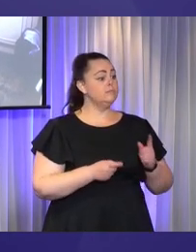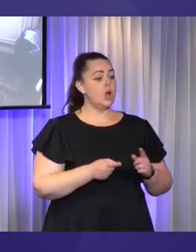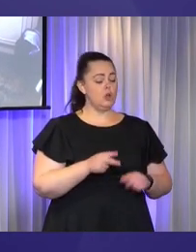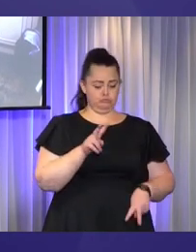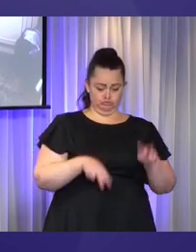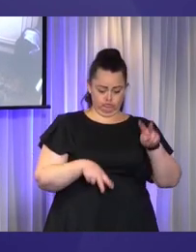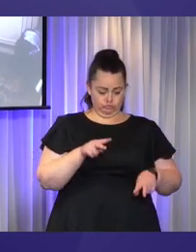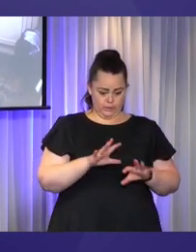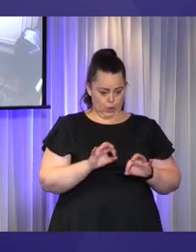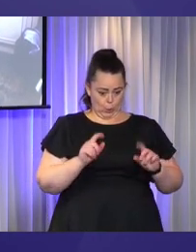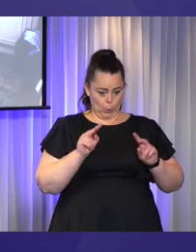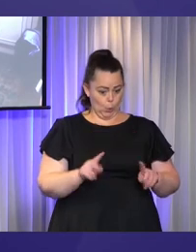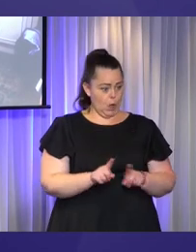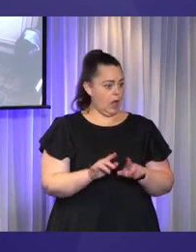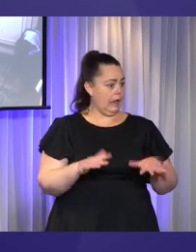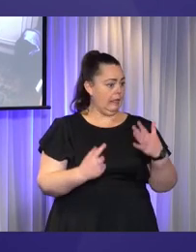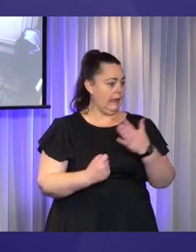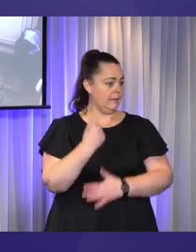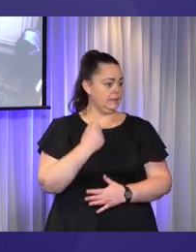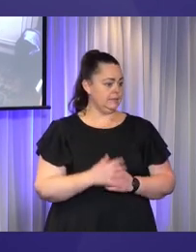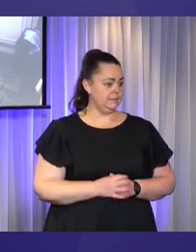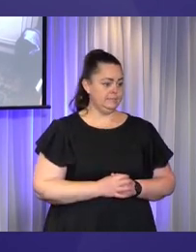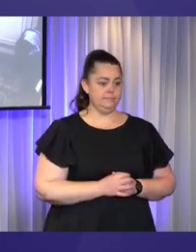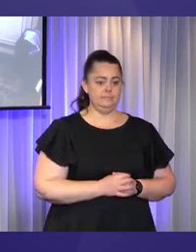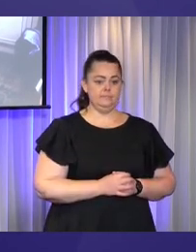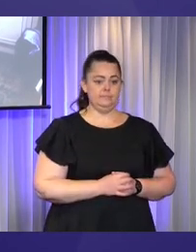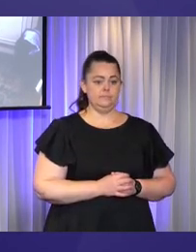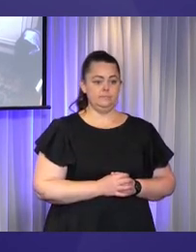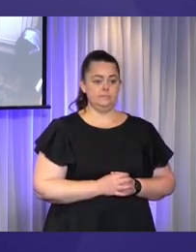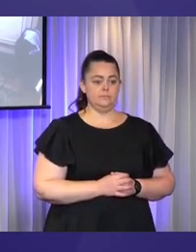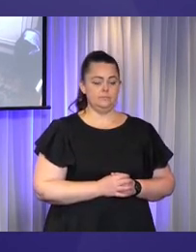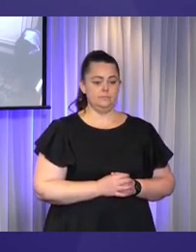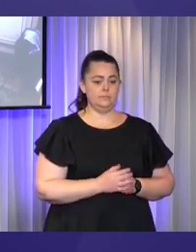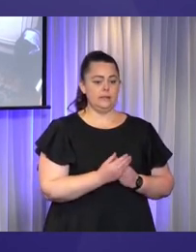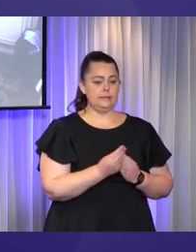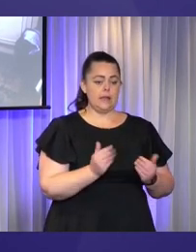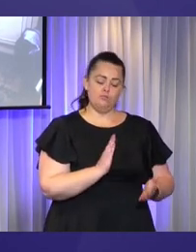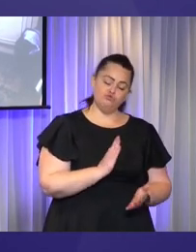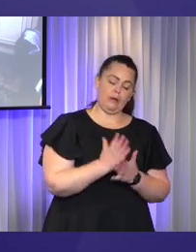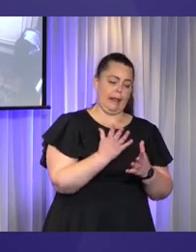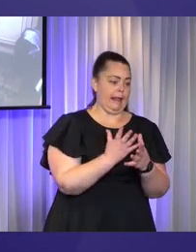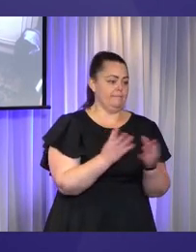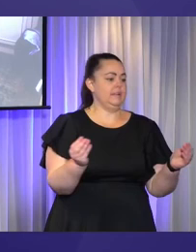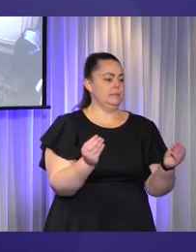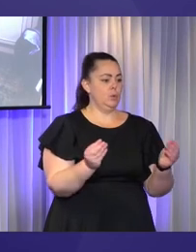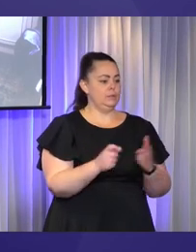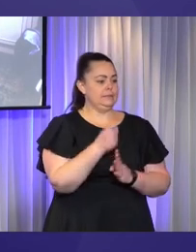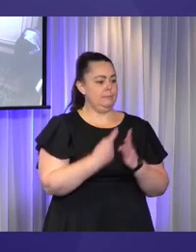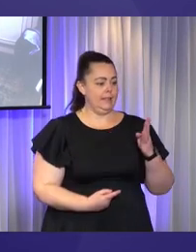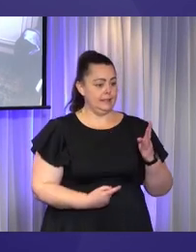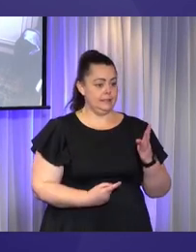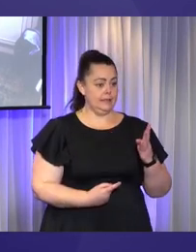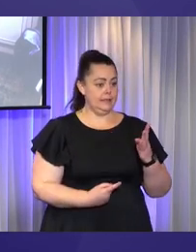and there are some real invisible disabilities. I think mental health issues are one, that